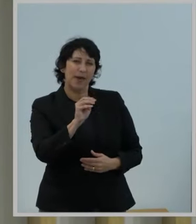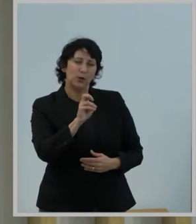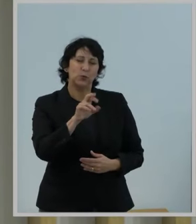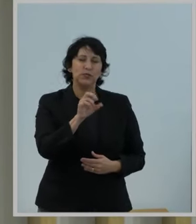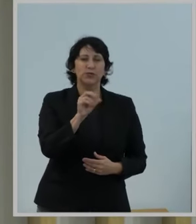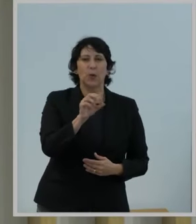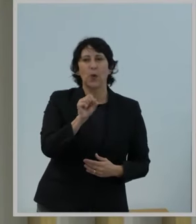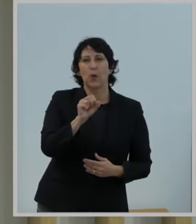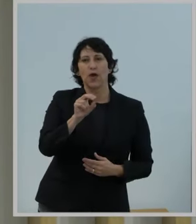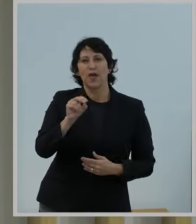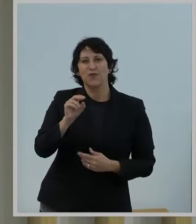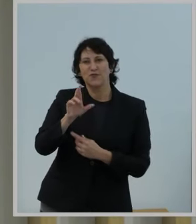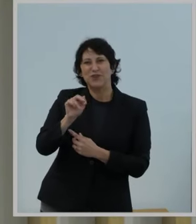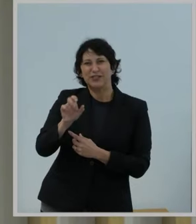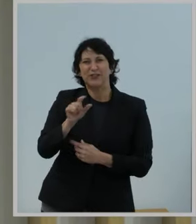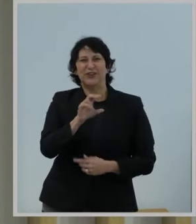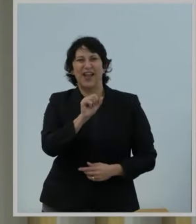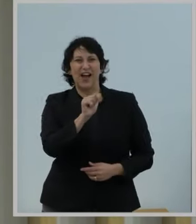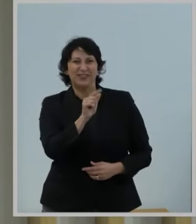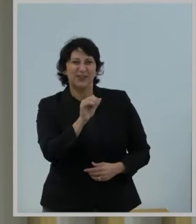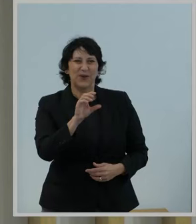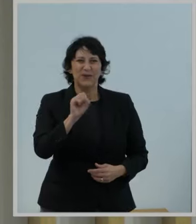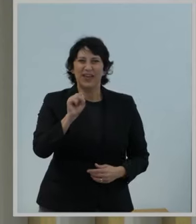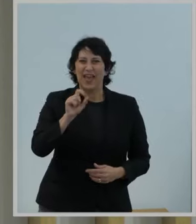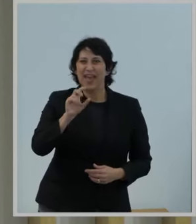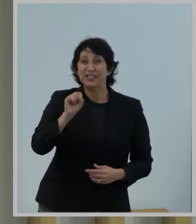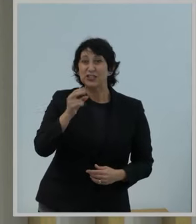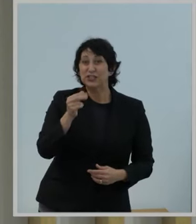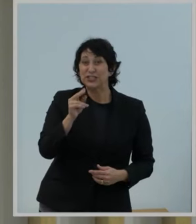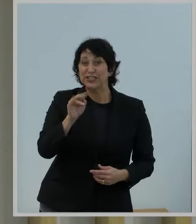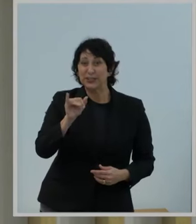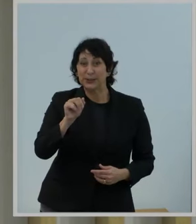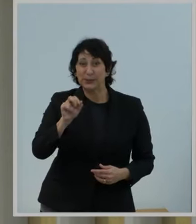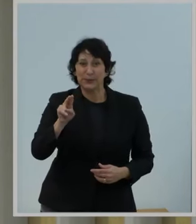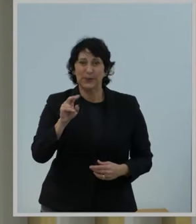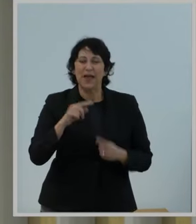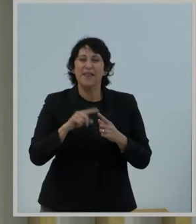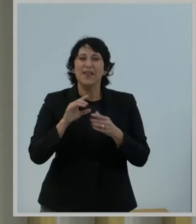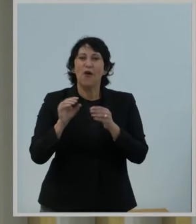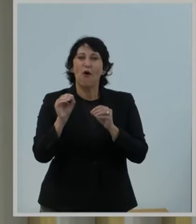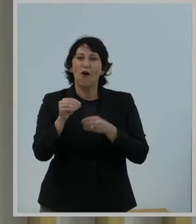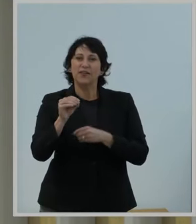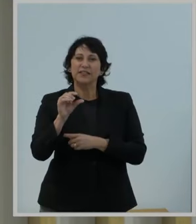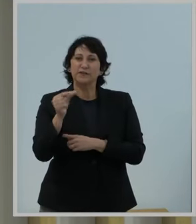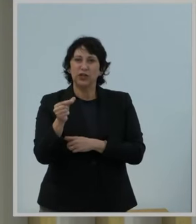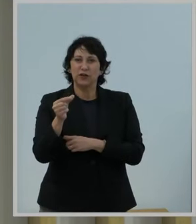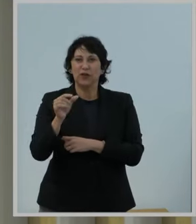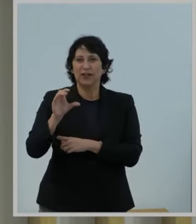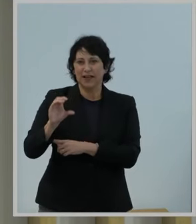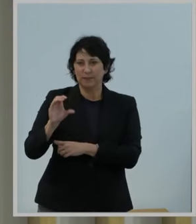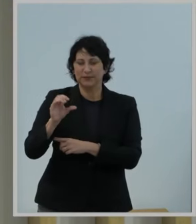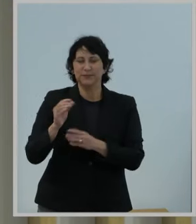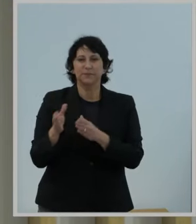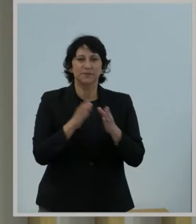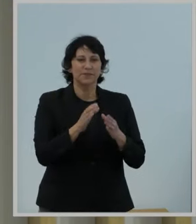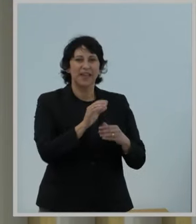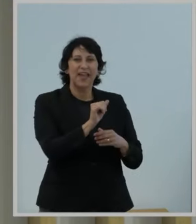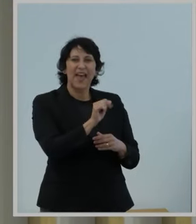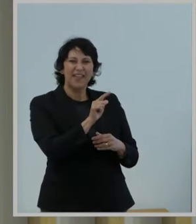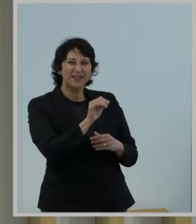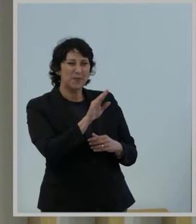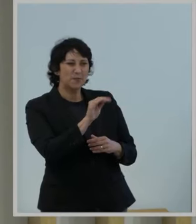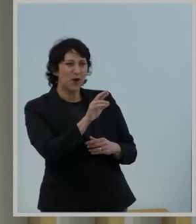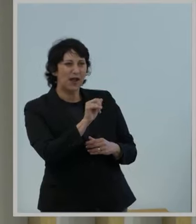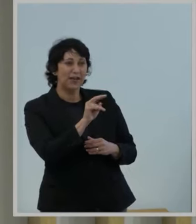Richard Mallon, Brayden Parker, Anjali Singh, Elliot Tarloff, and Shin Yu of the Office of General Counsel. Alison Baker, Brian Boyley,